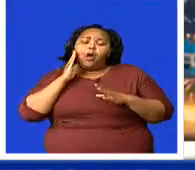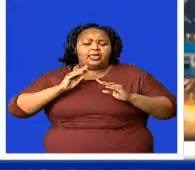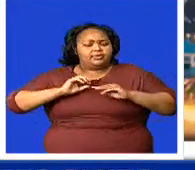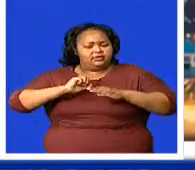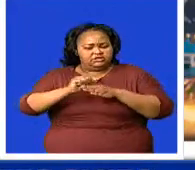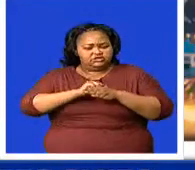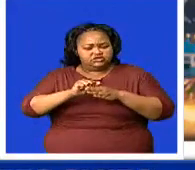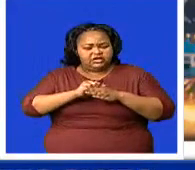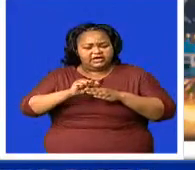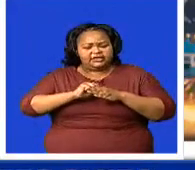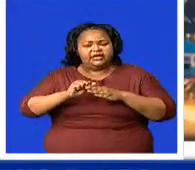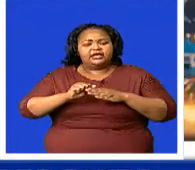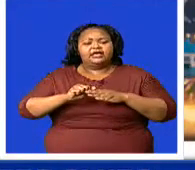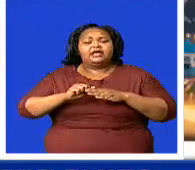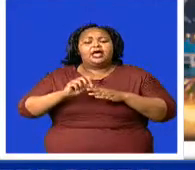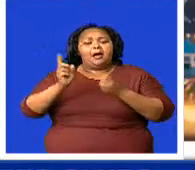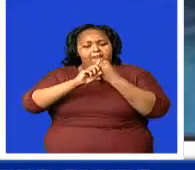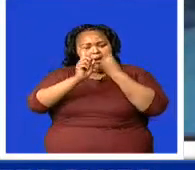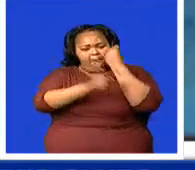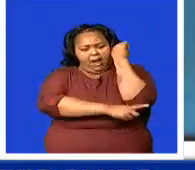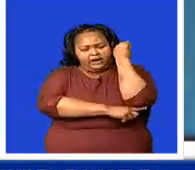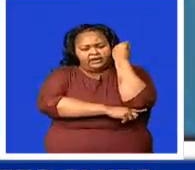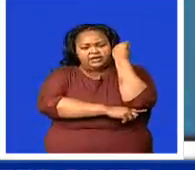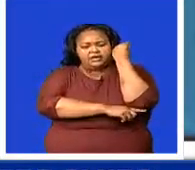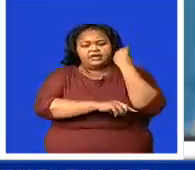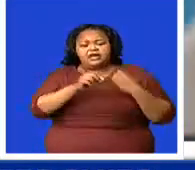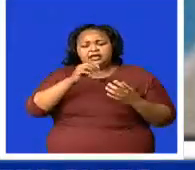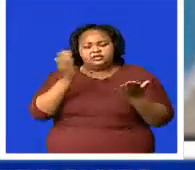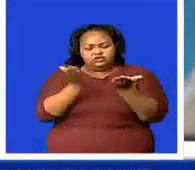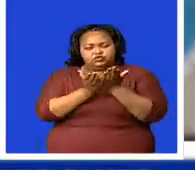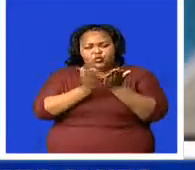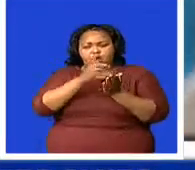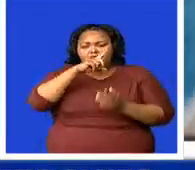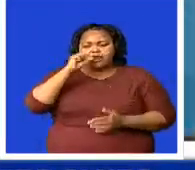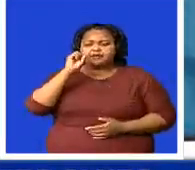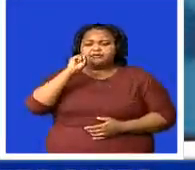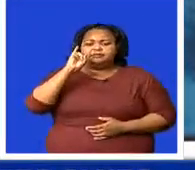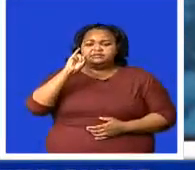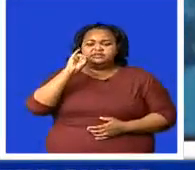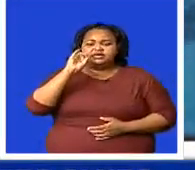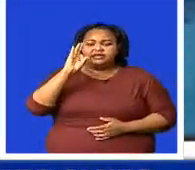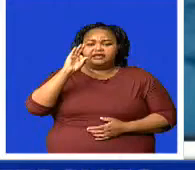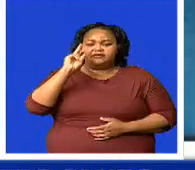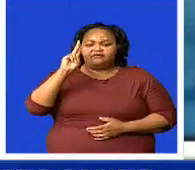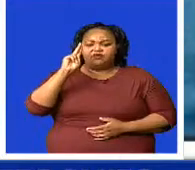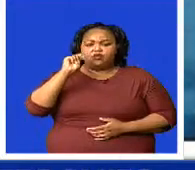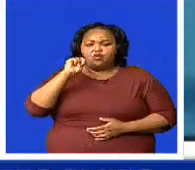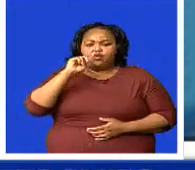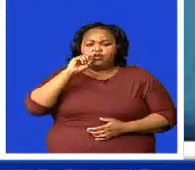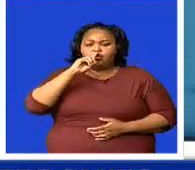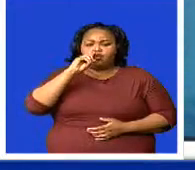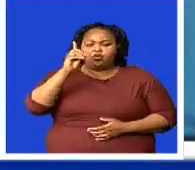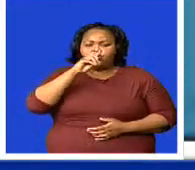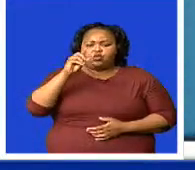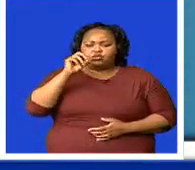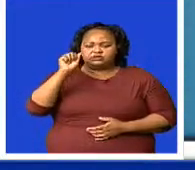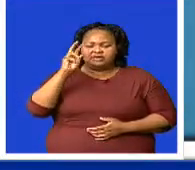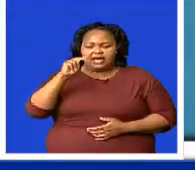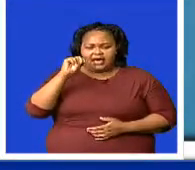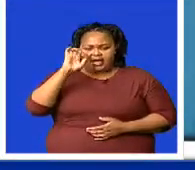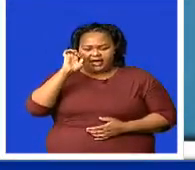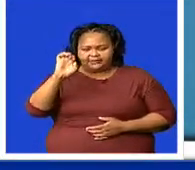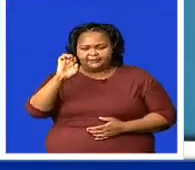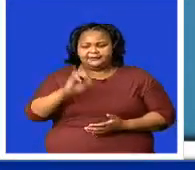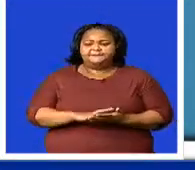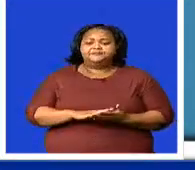School in Babane. Swimming Lab is one of the local swimming clubs that promotes development of the sport